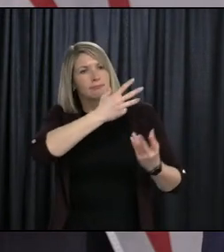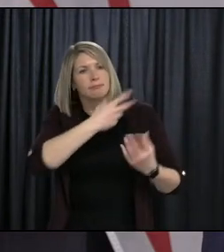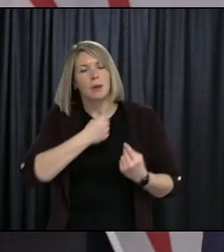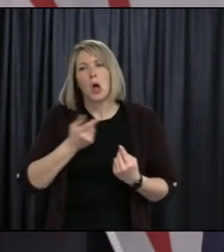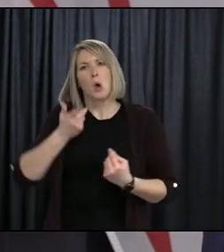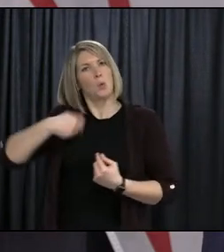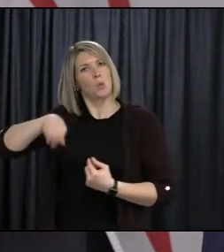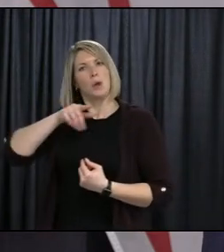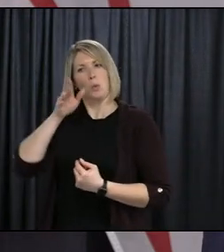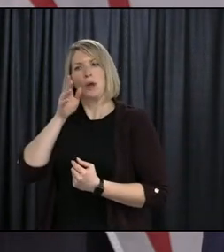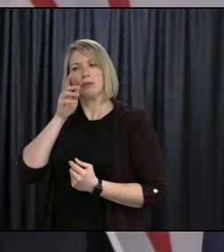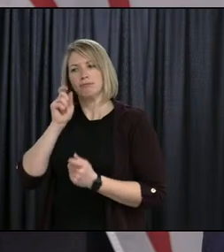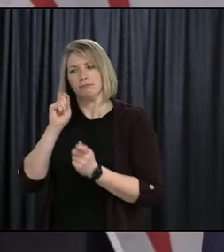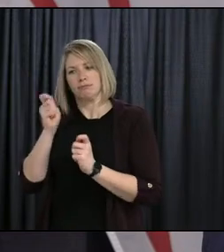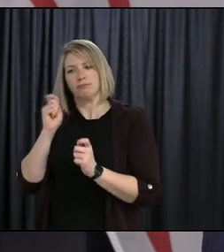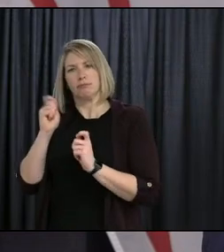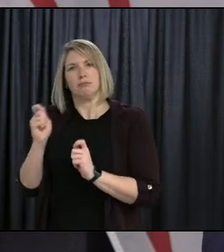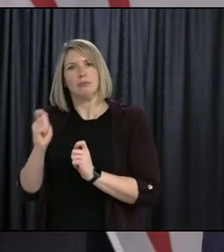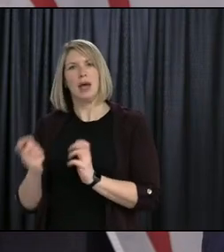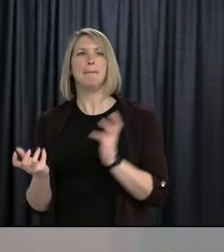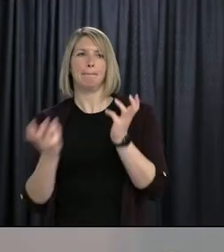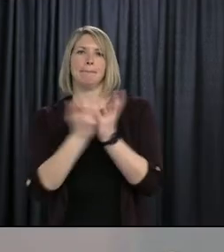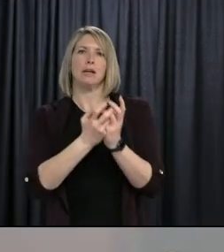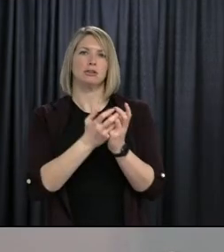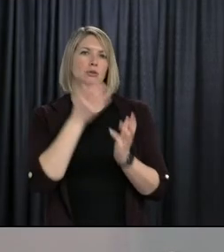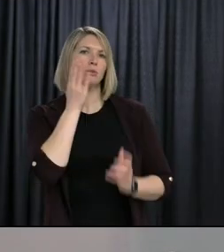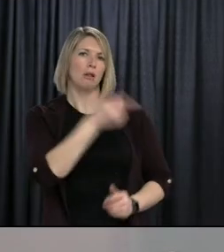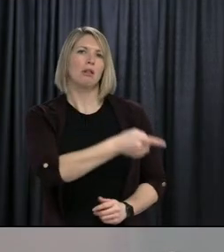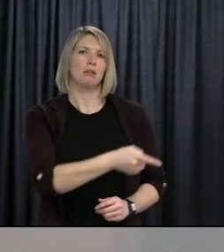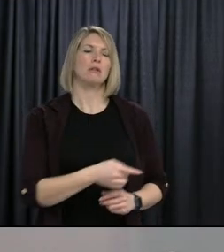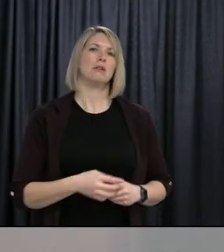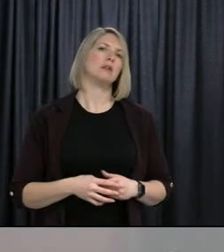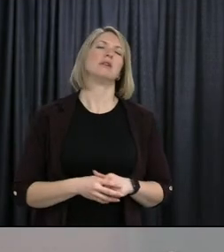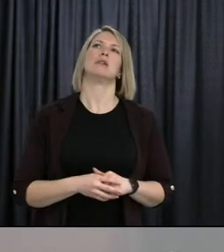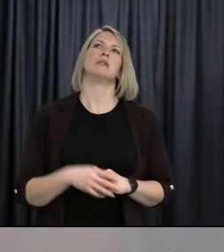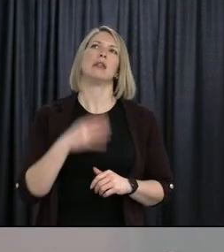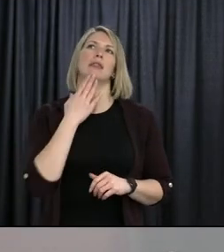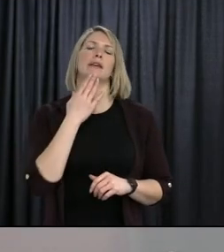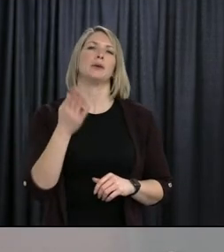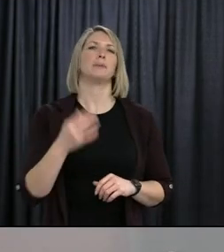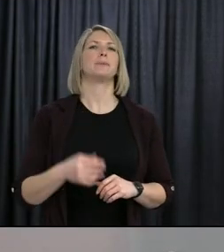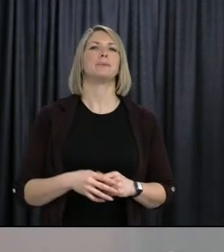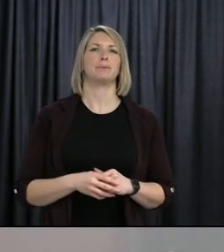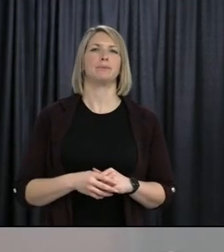by Public Health. Okay. Thank you. Minister. Thank you both.